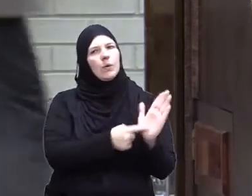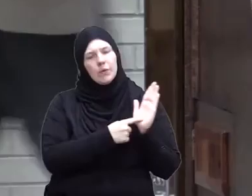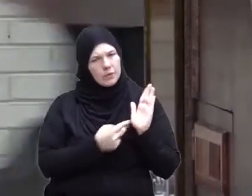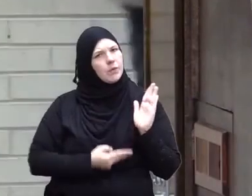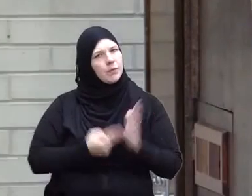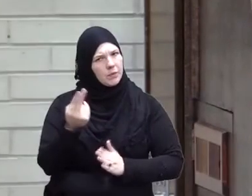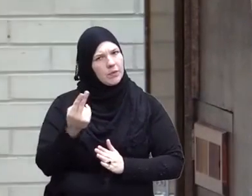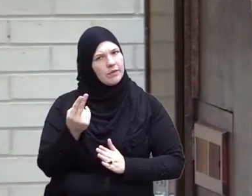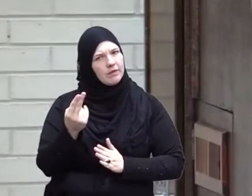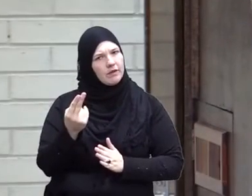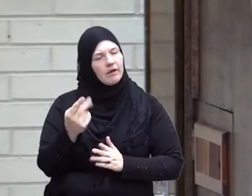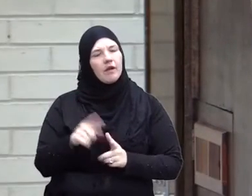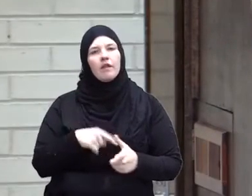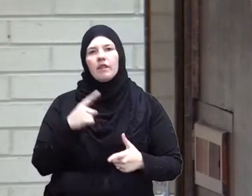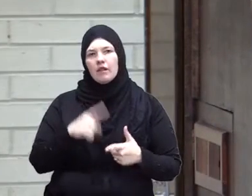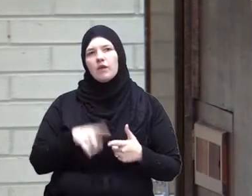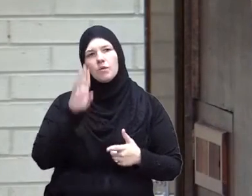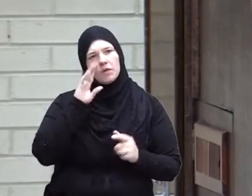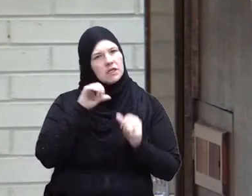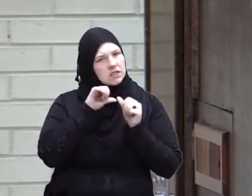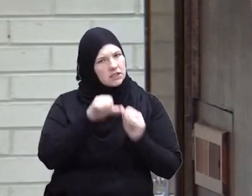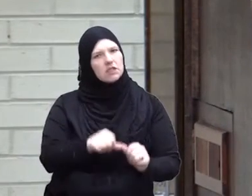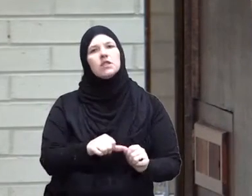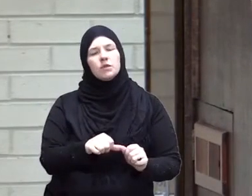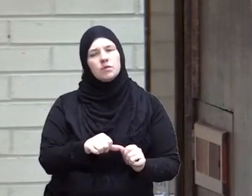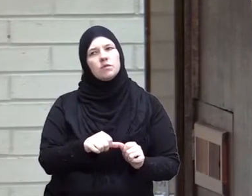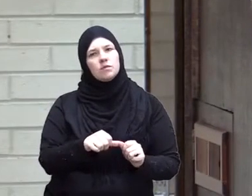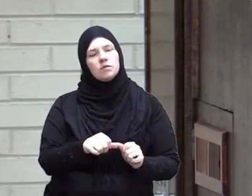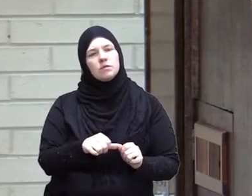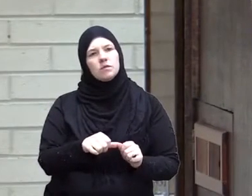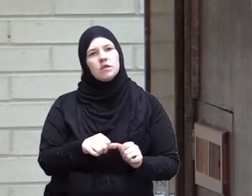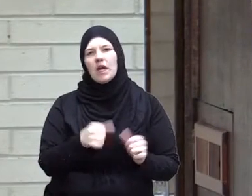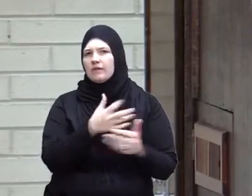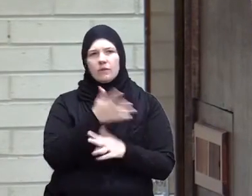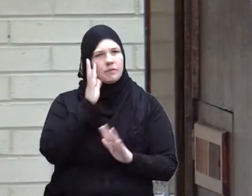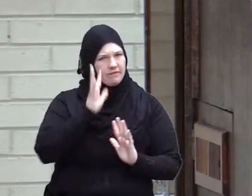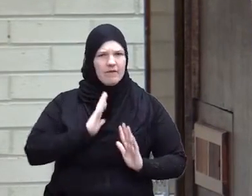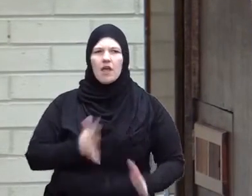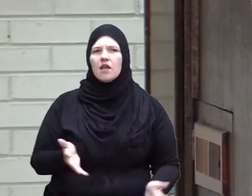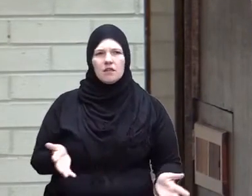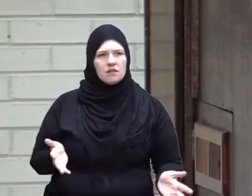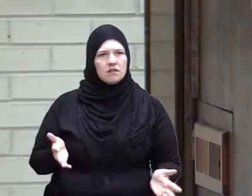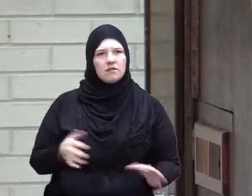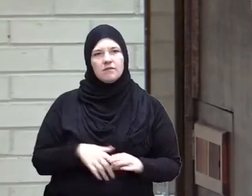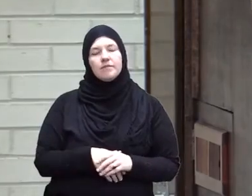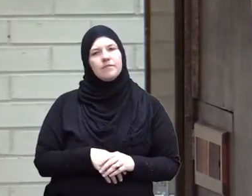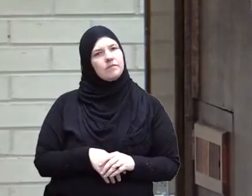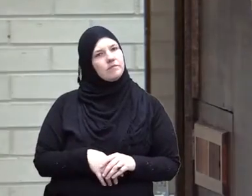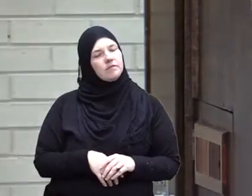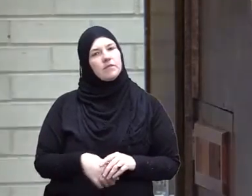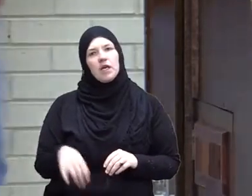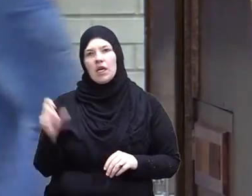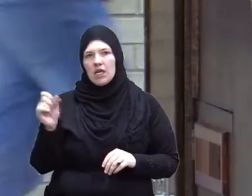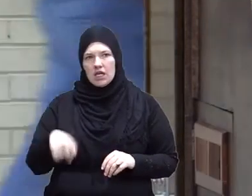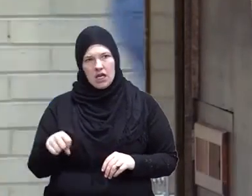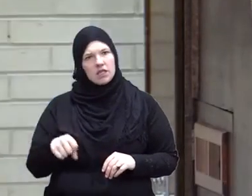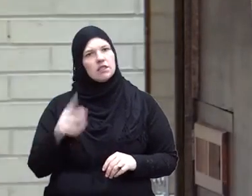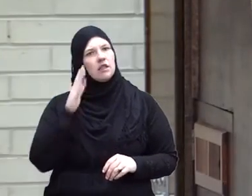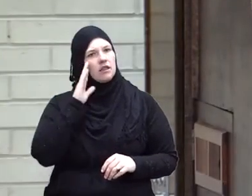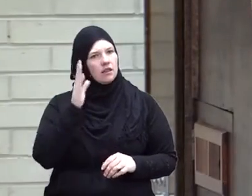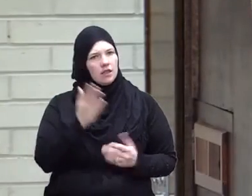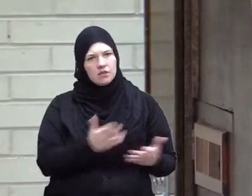then you would continue and fulfill the sentence everything will be fine yes, things will have been